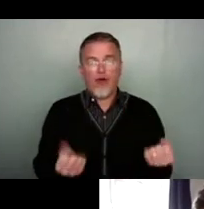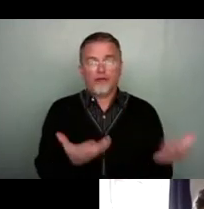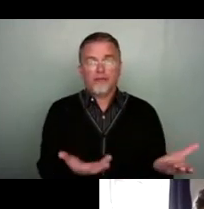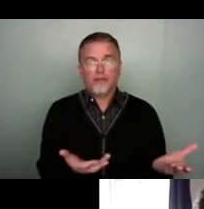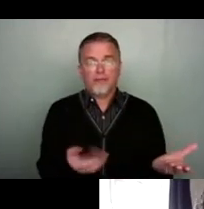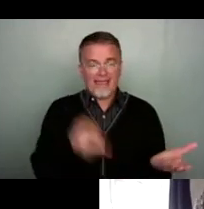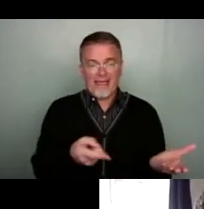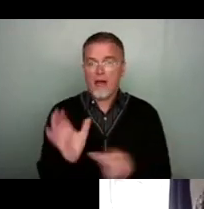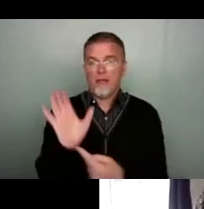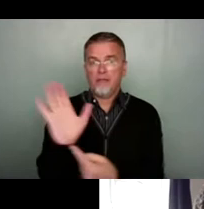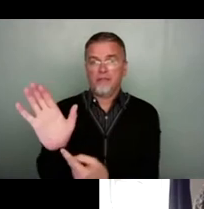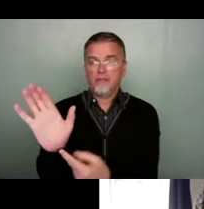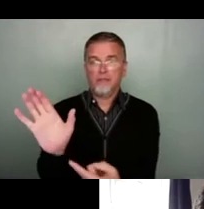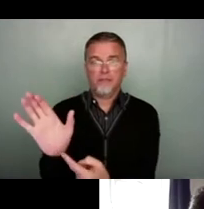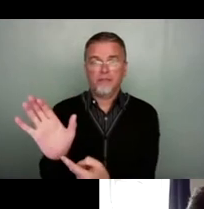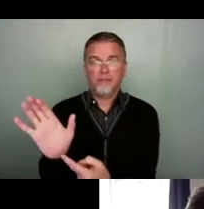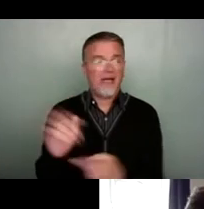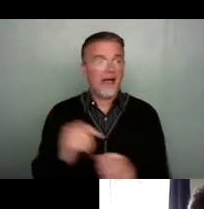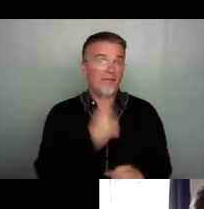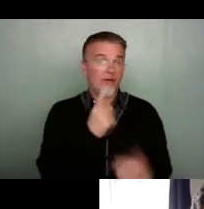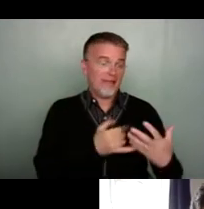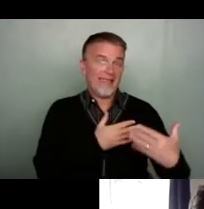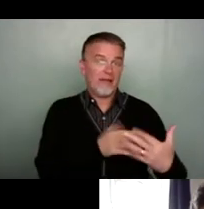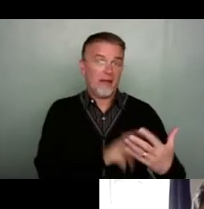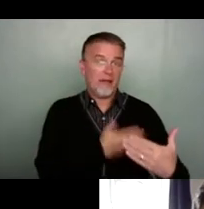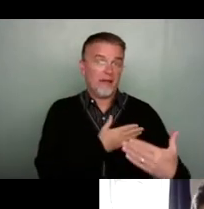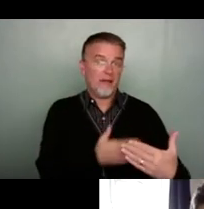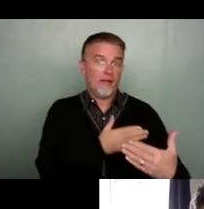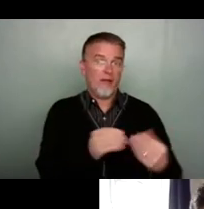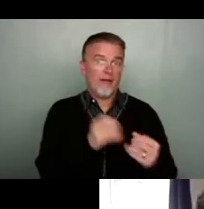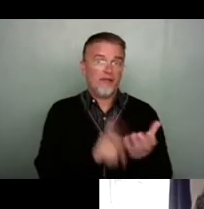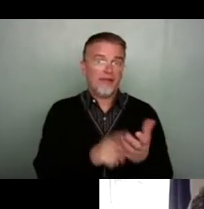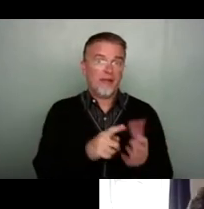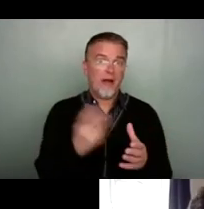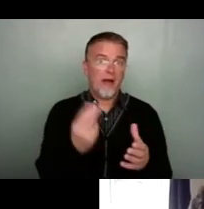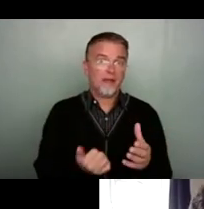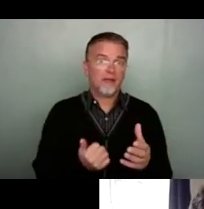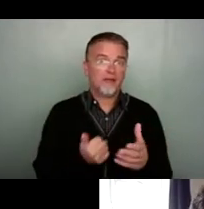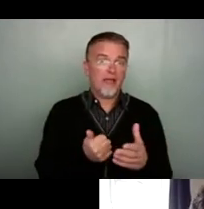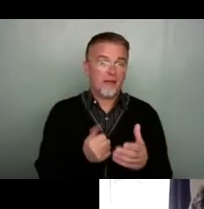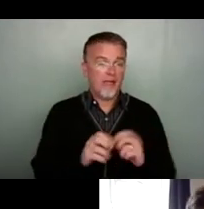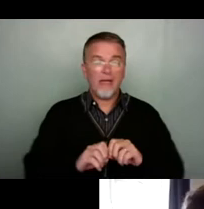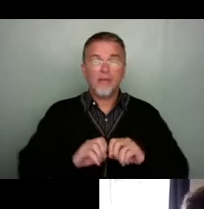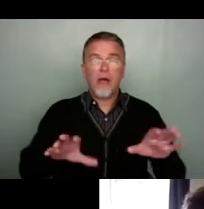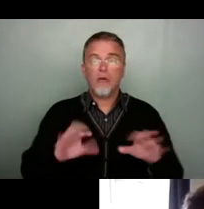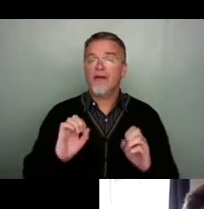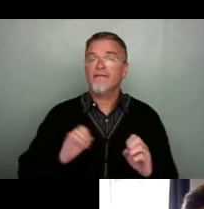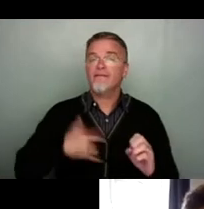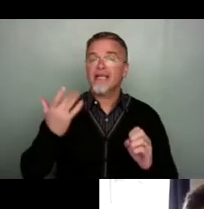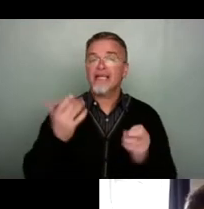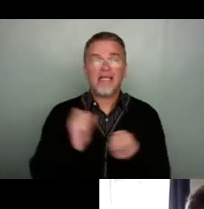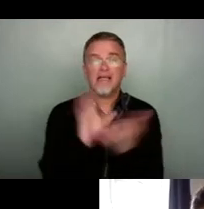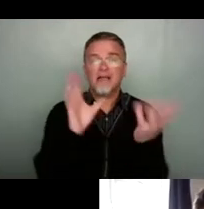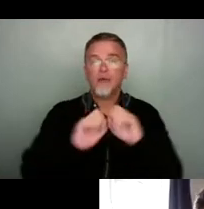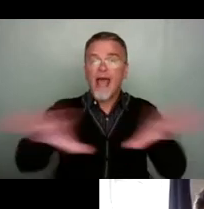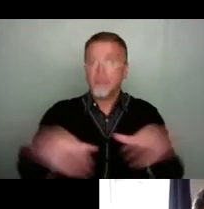And certainly in this first season with Bristol Arts Channel, it was put out there free to air. And so what we found from